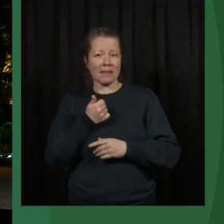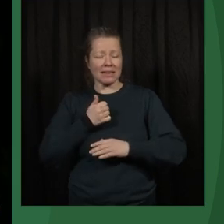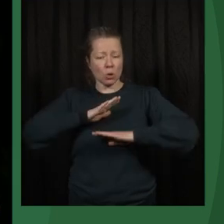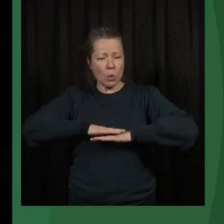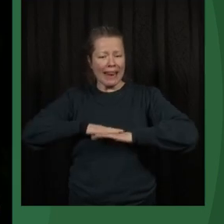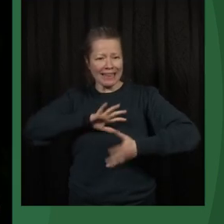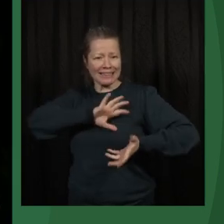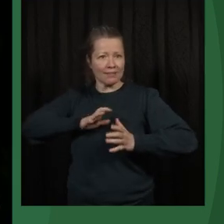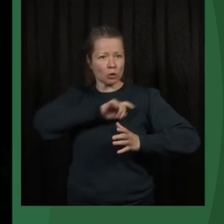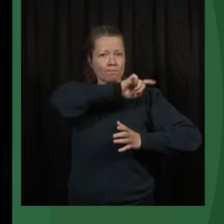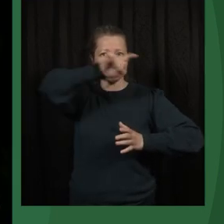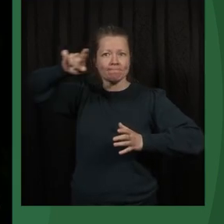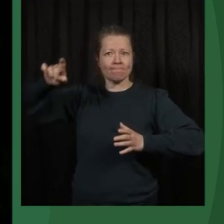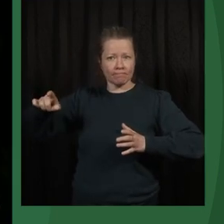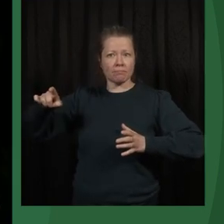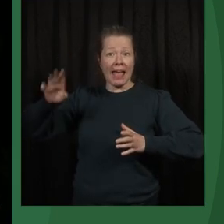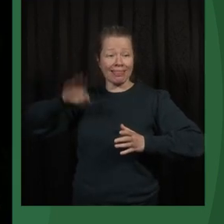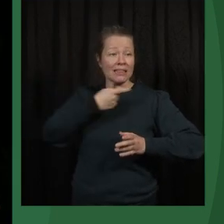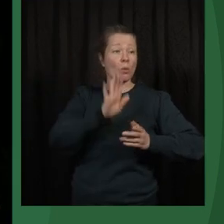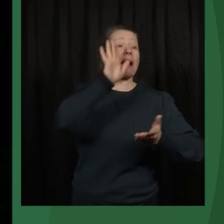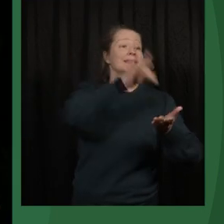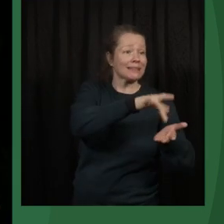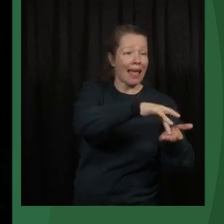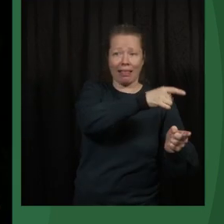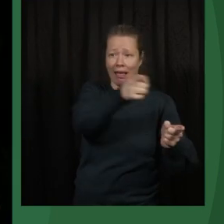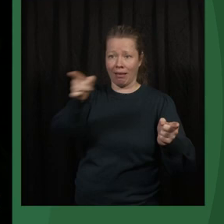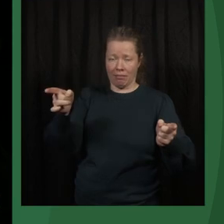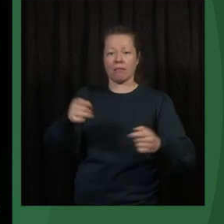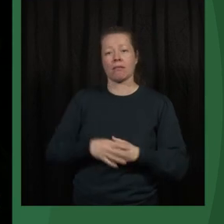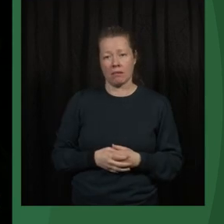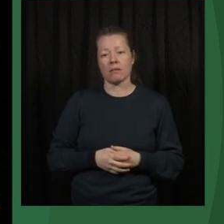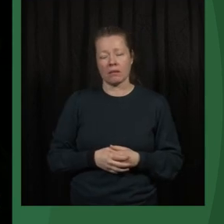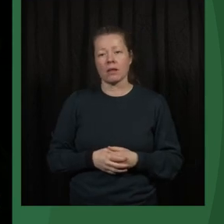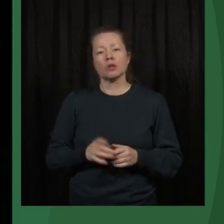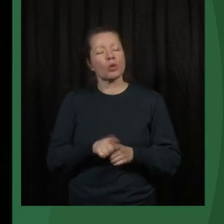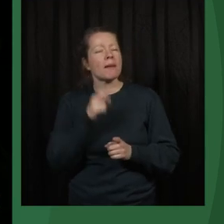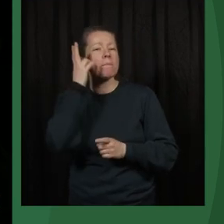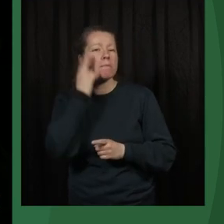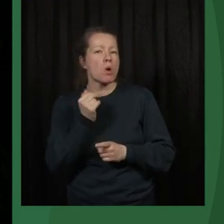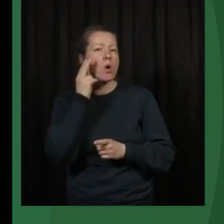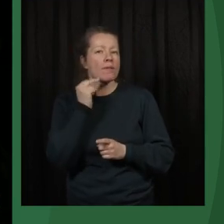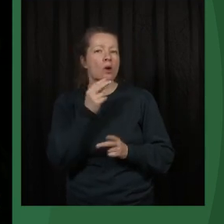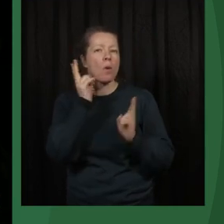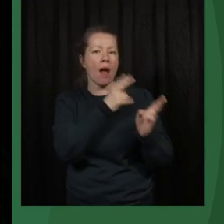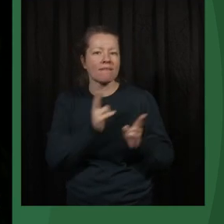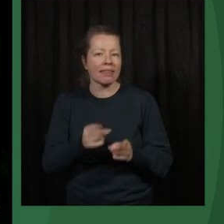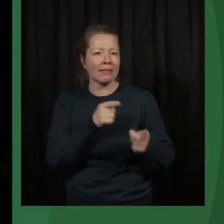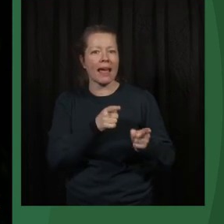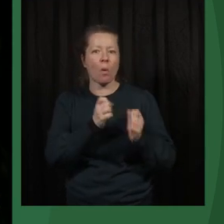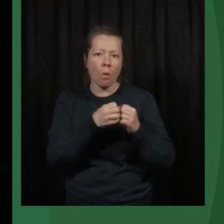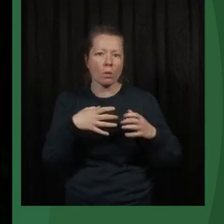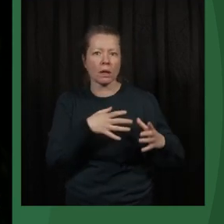world than people who actually are there and, you know, in the needs. So that's what we're trying to apply and increasingly.